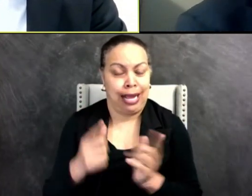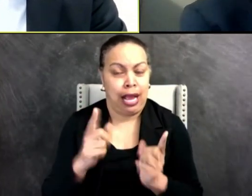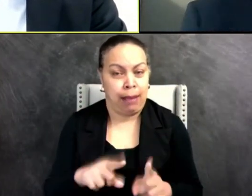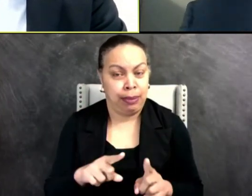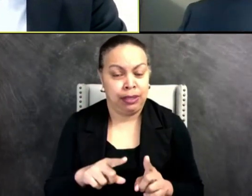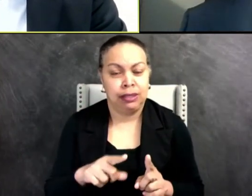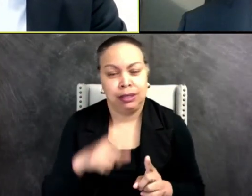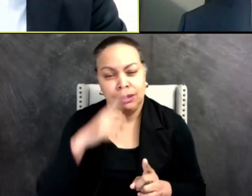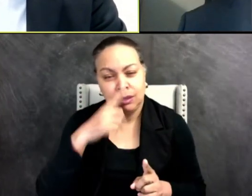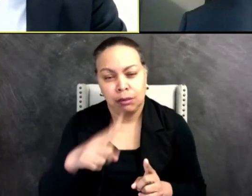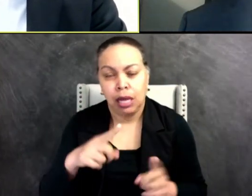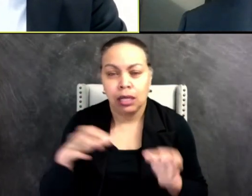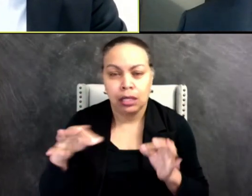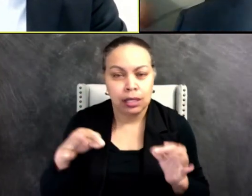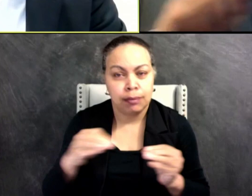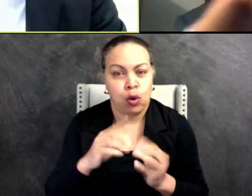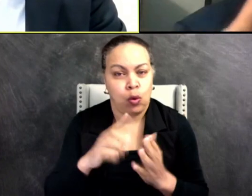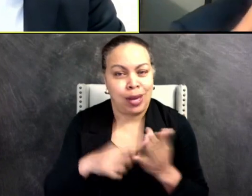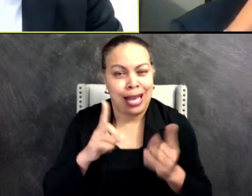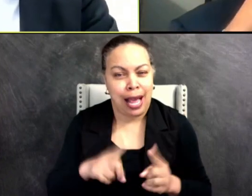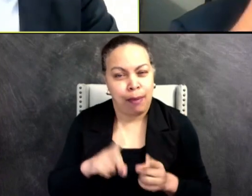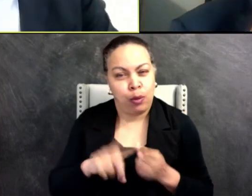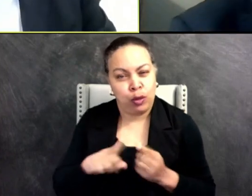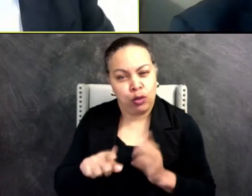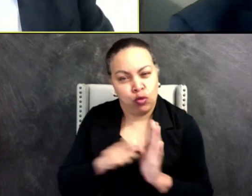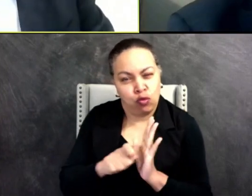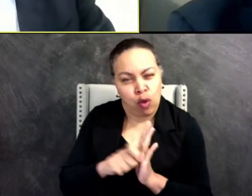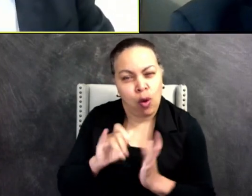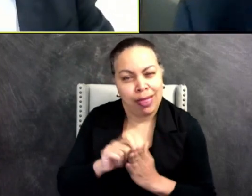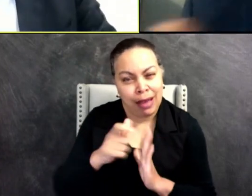where you were and what you were thinking when you wrote those pieces?